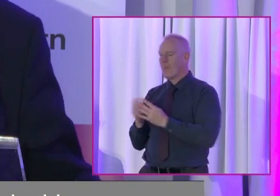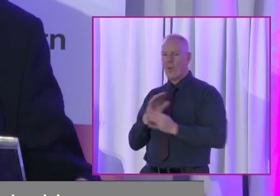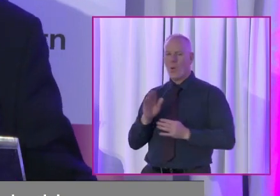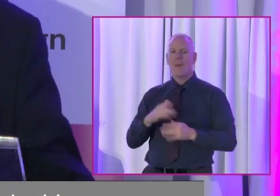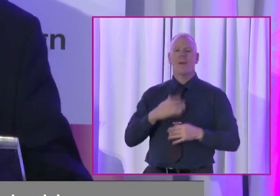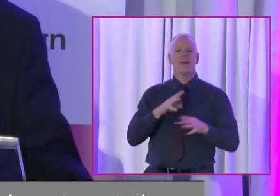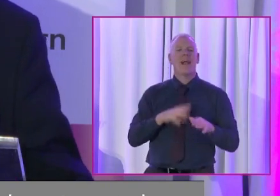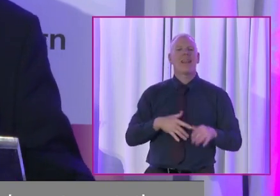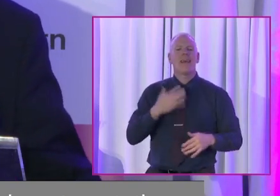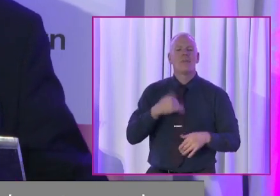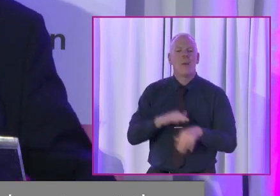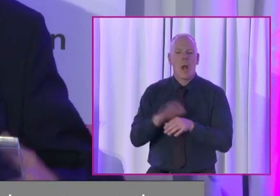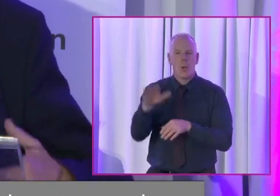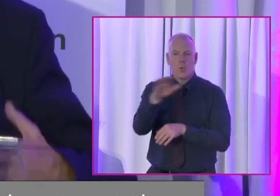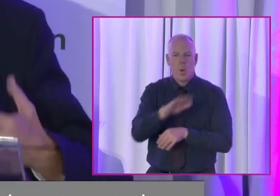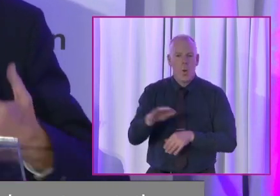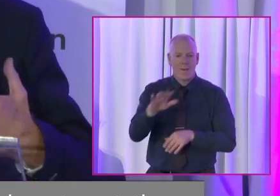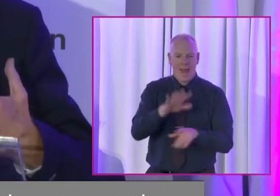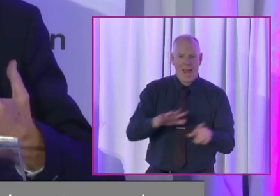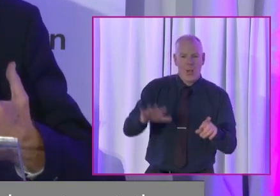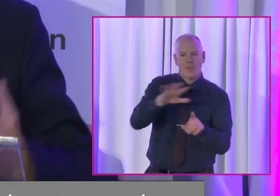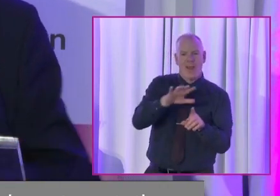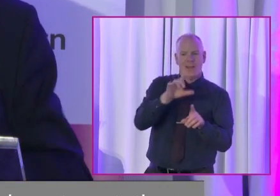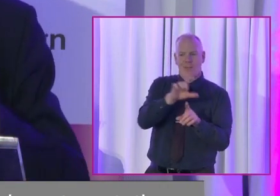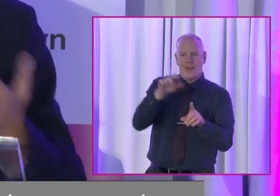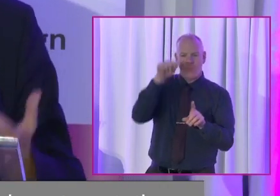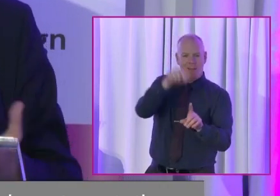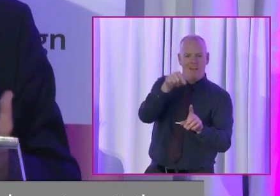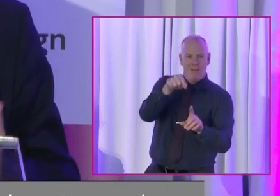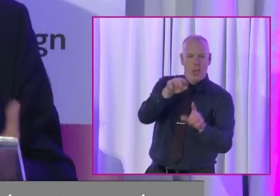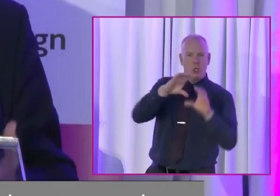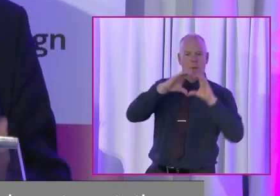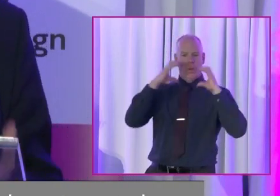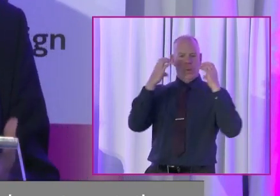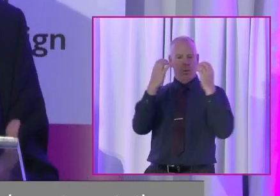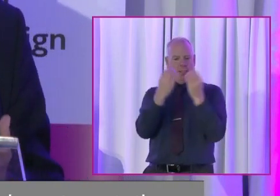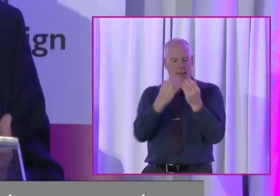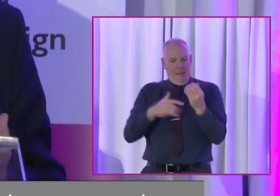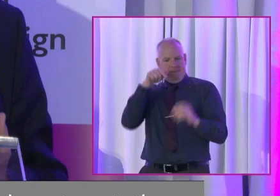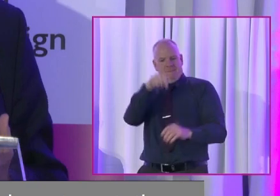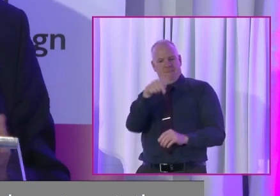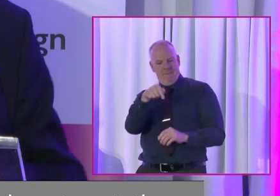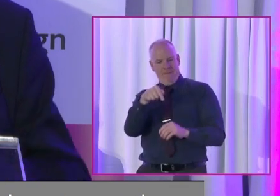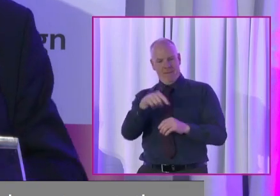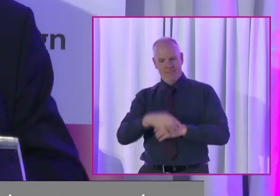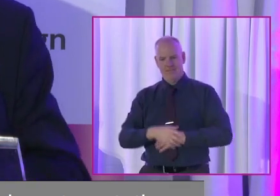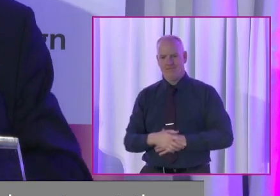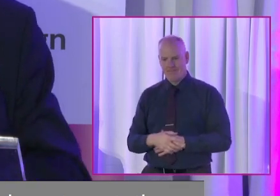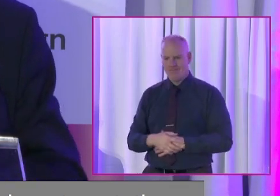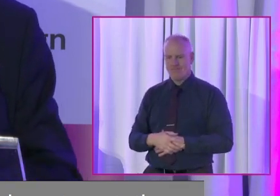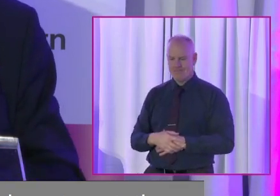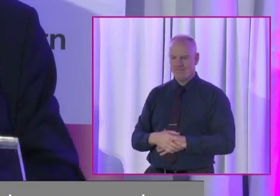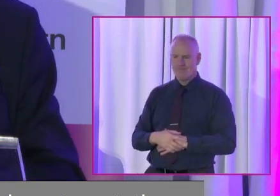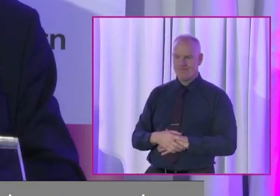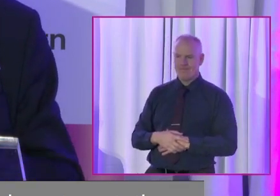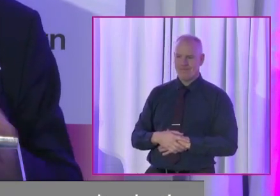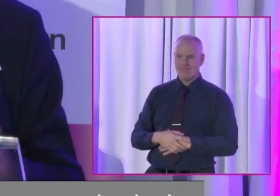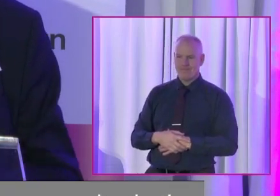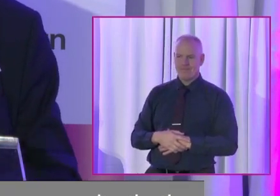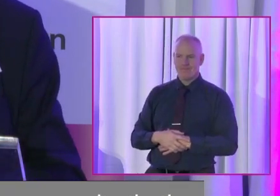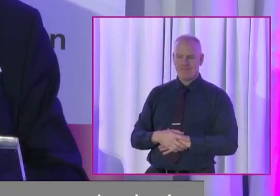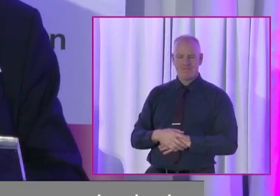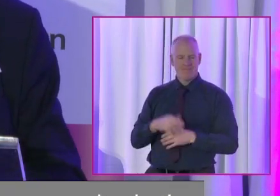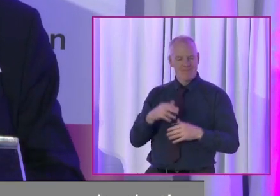area. They live in a community. And that's where they need to be able to have a life that's